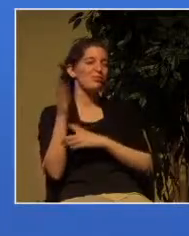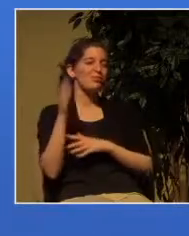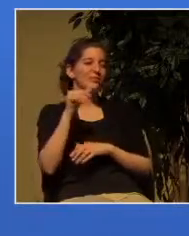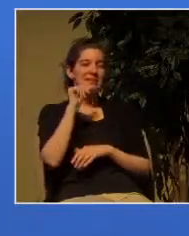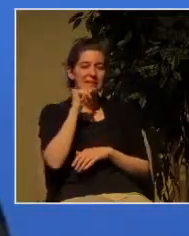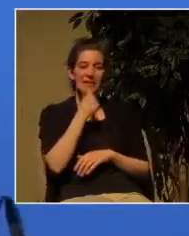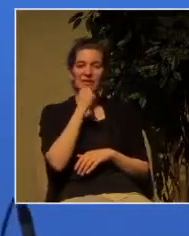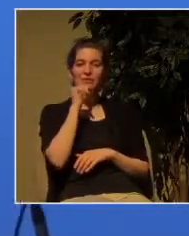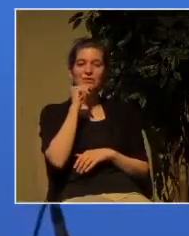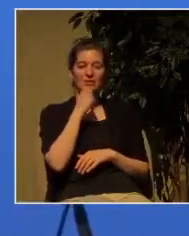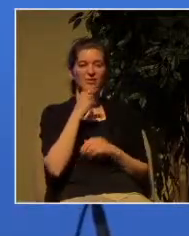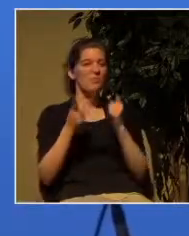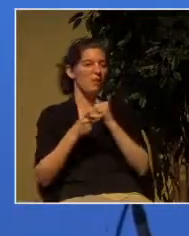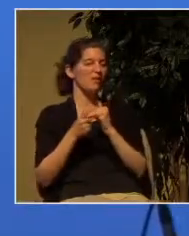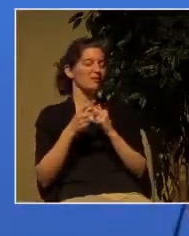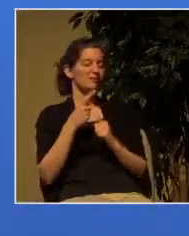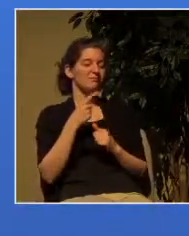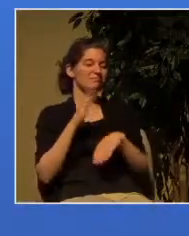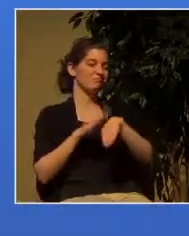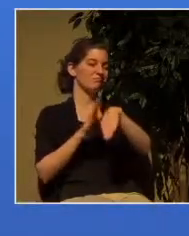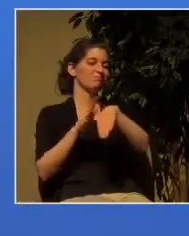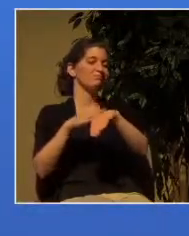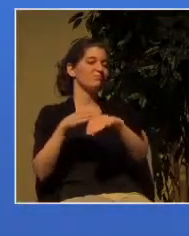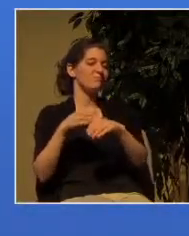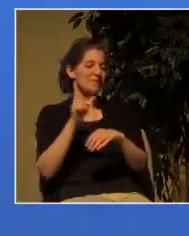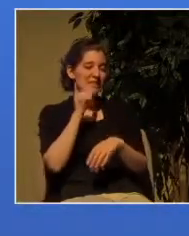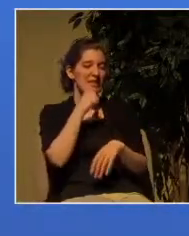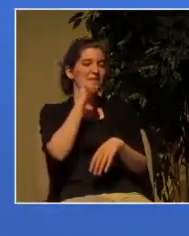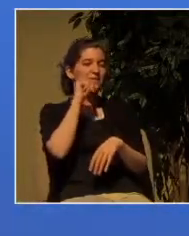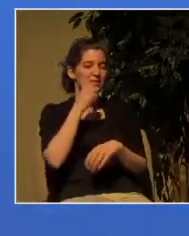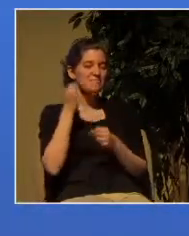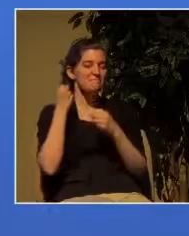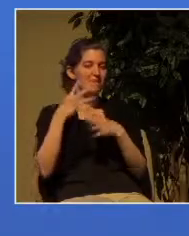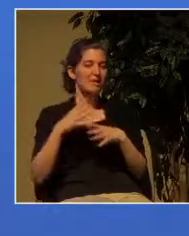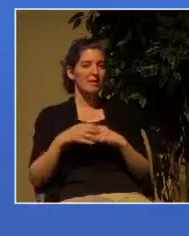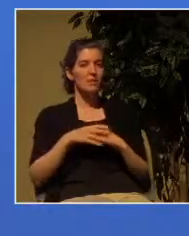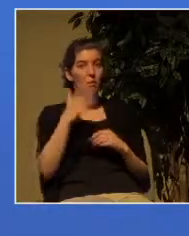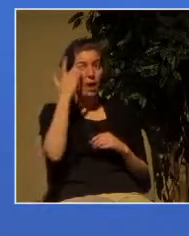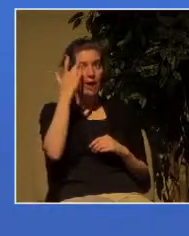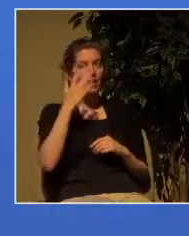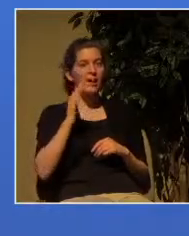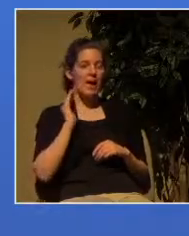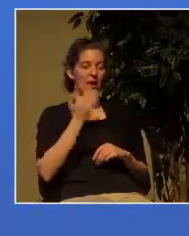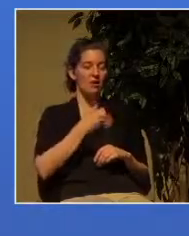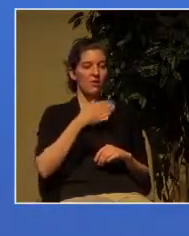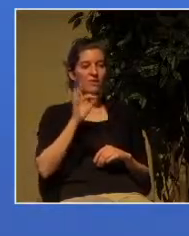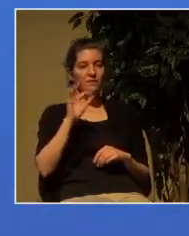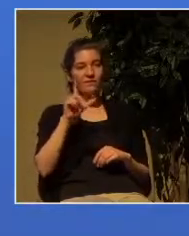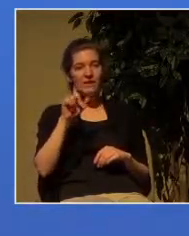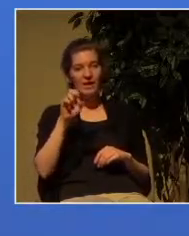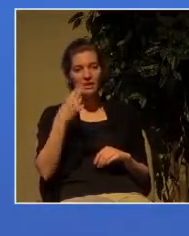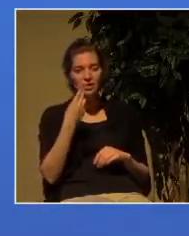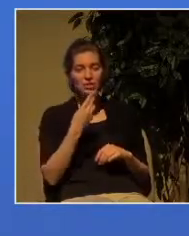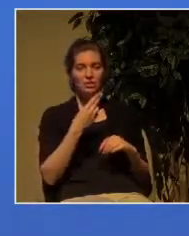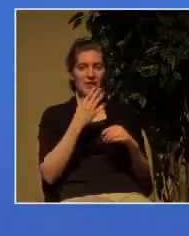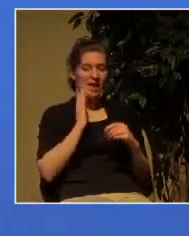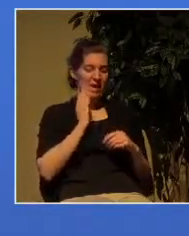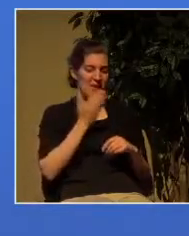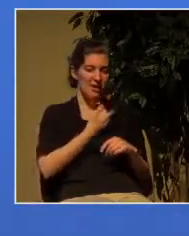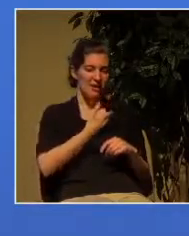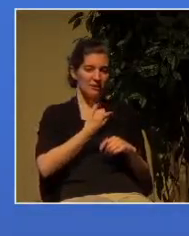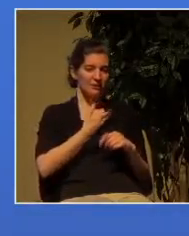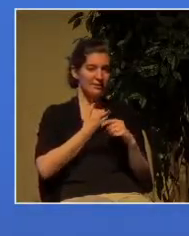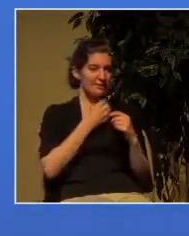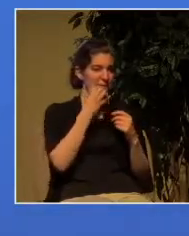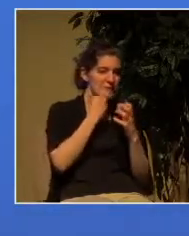we have to leave behind all the flesh all our own areas of